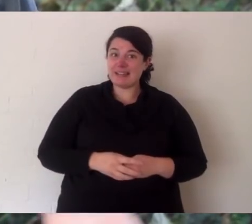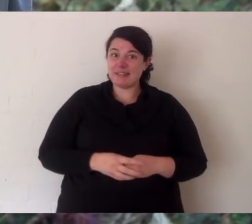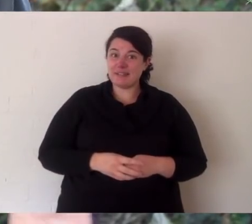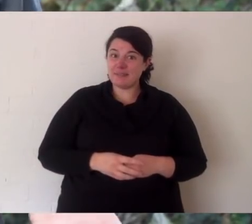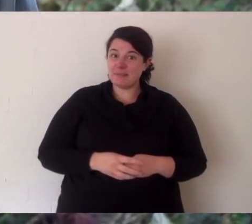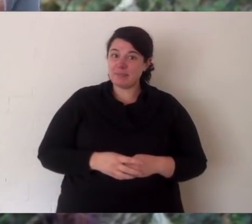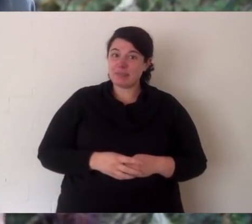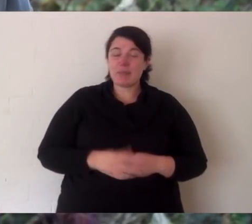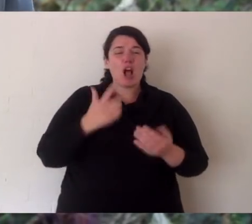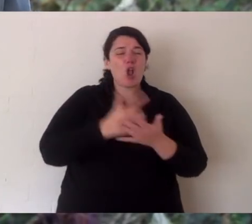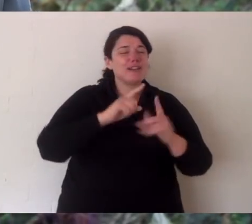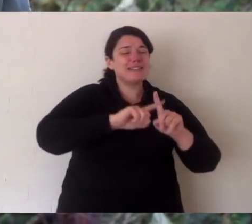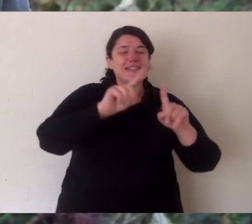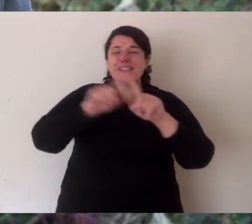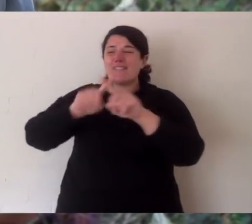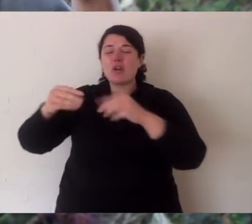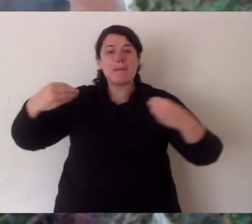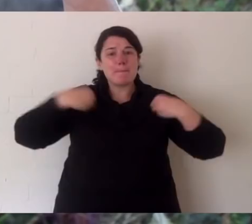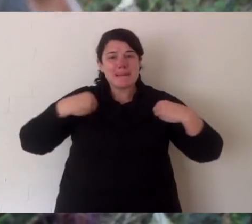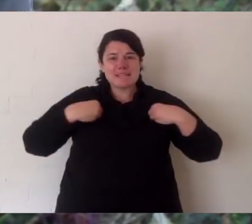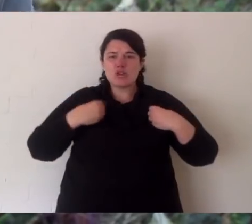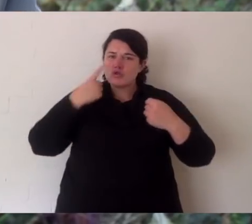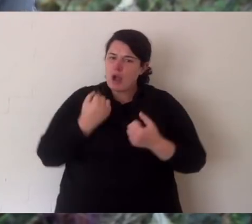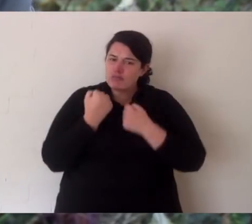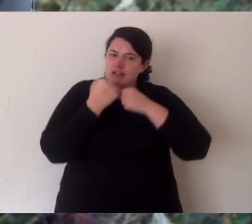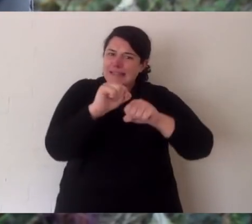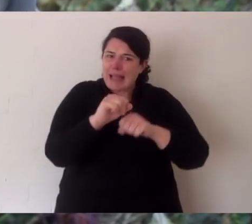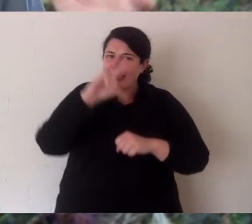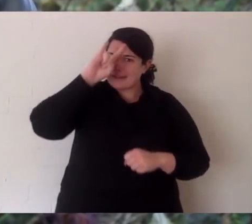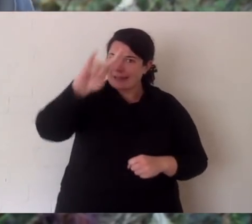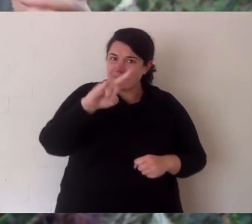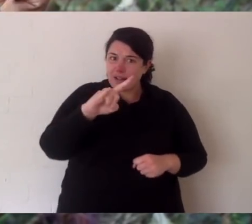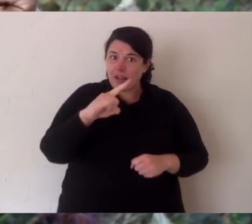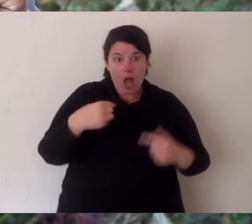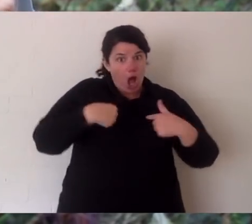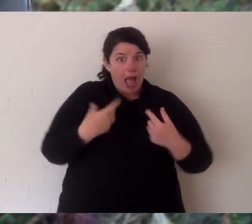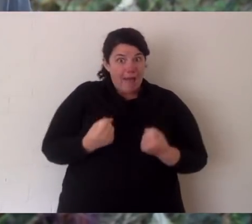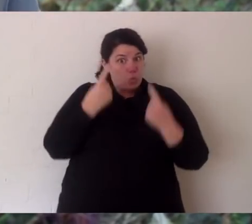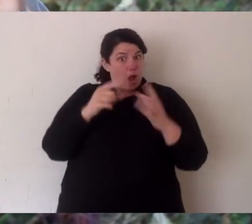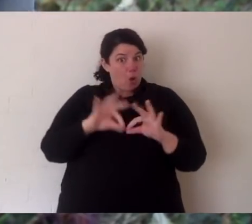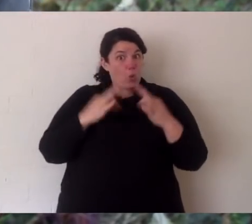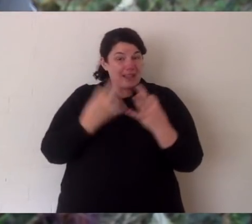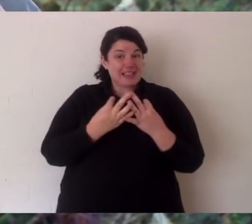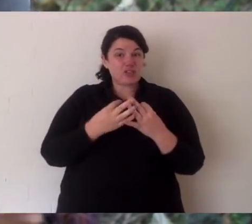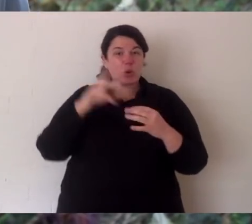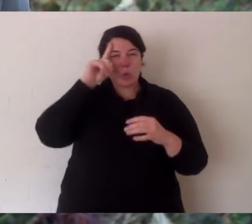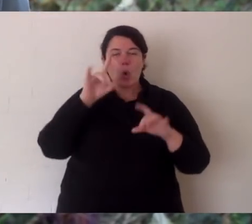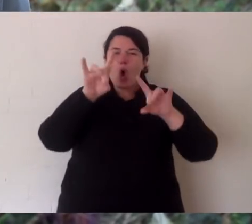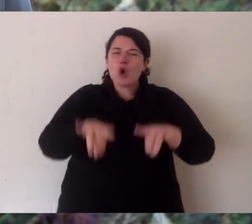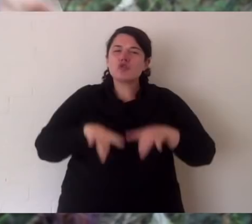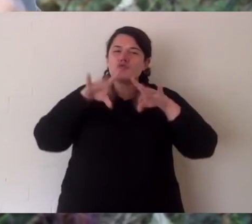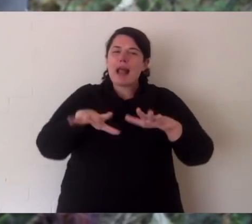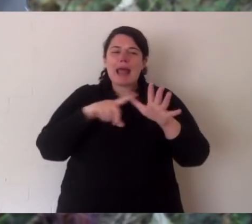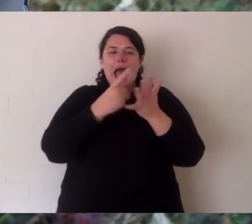to twenty thousand. It's a really scary number. But there are a whole range of organisations fighting to save the devil